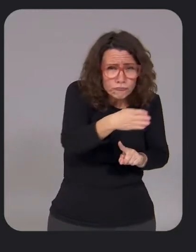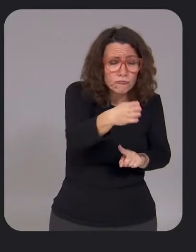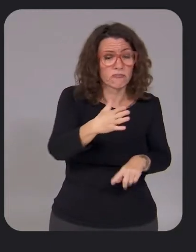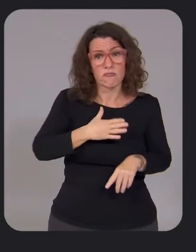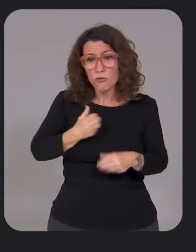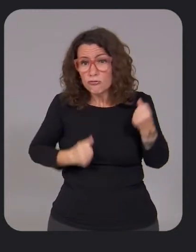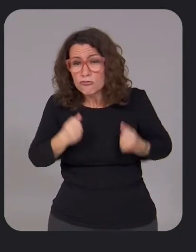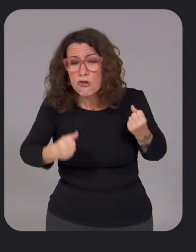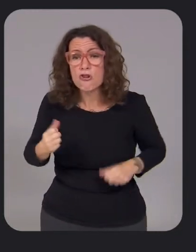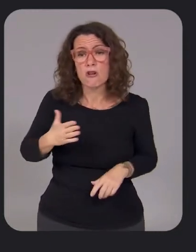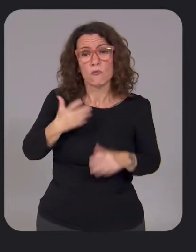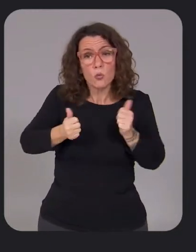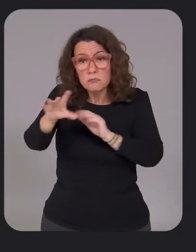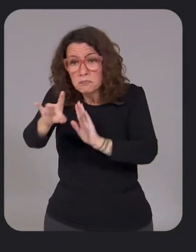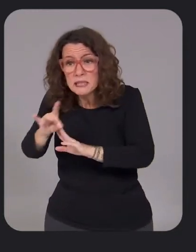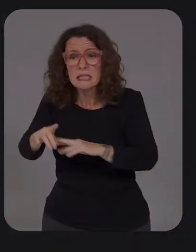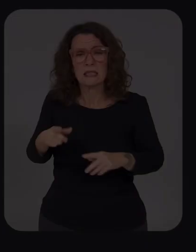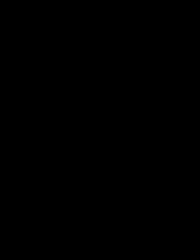them to choose the option that works best for their lifestyle.